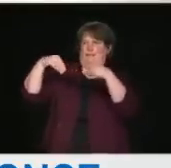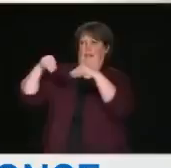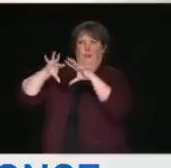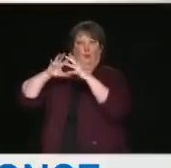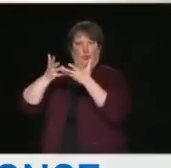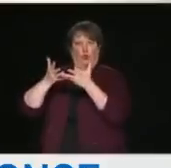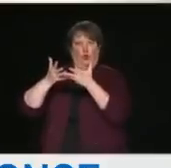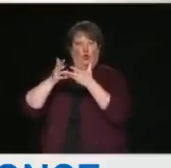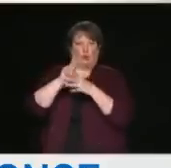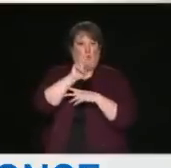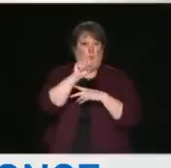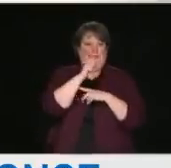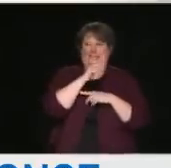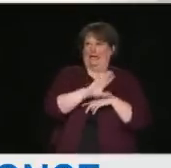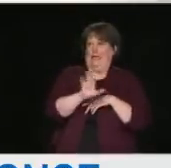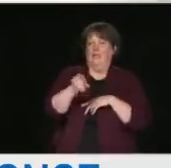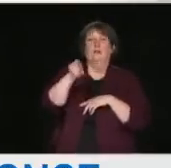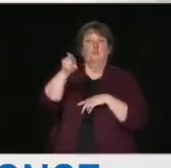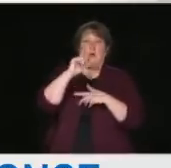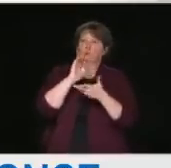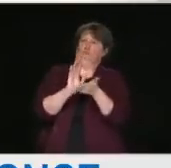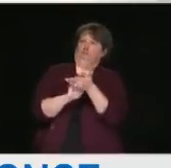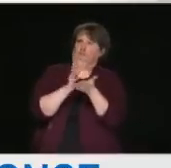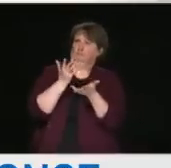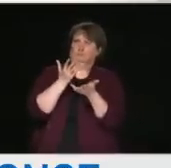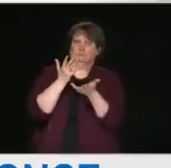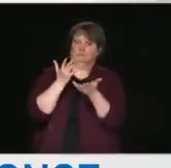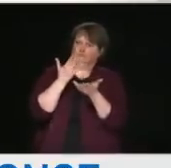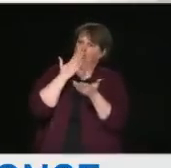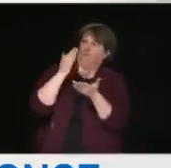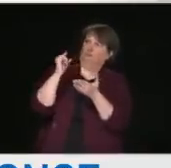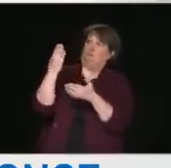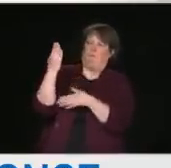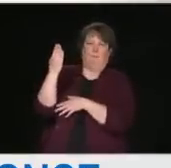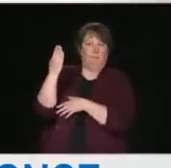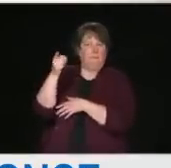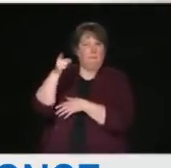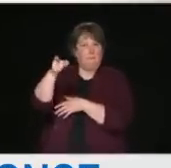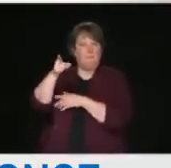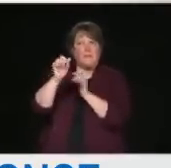company for its approach and for its very constructive relationship with Canada.